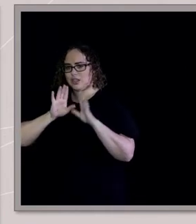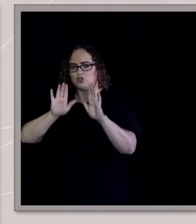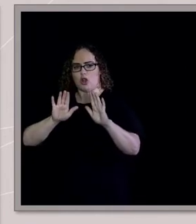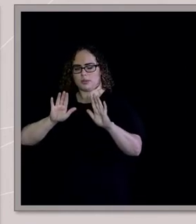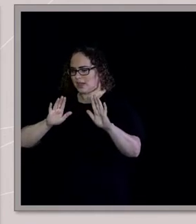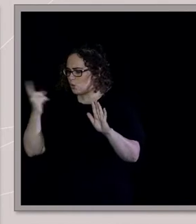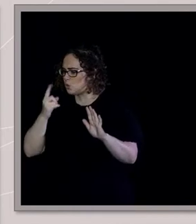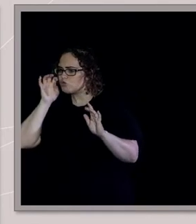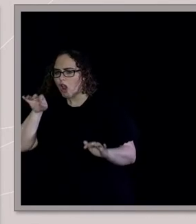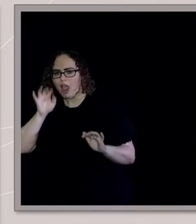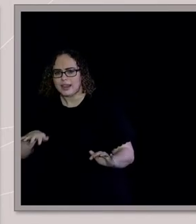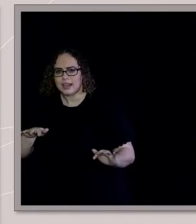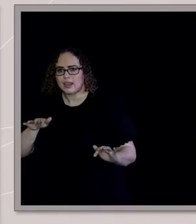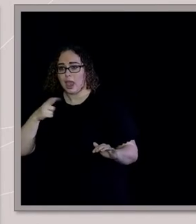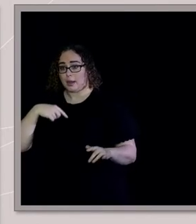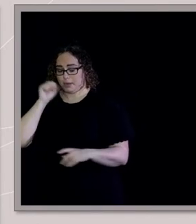kept my head down.